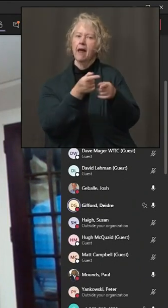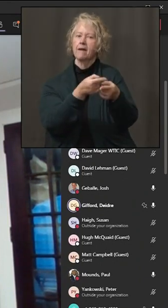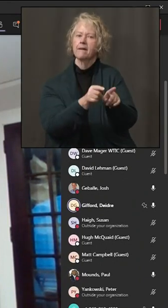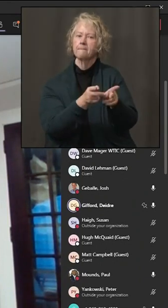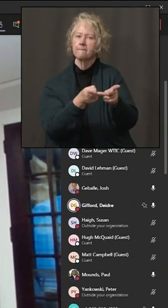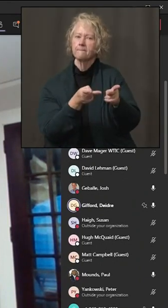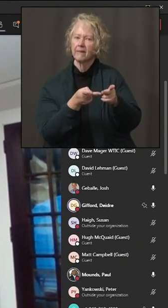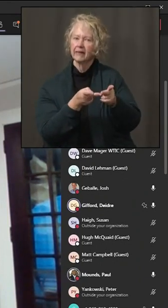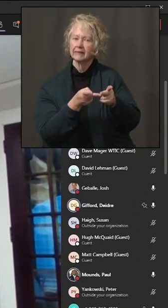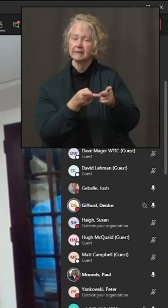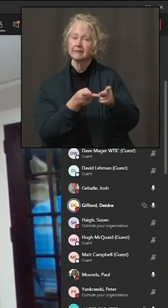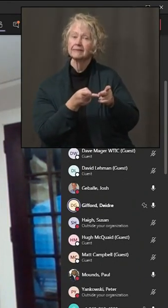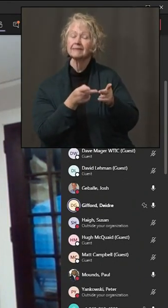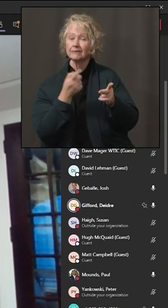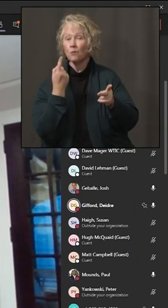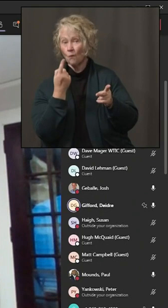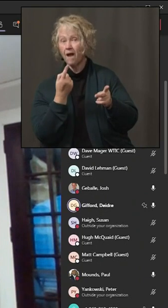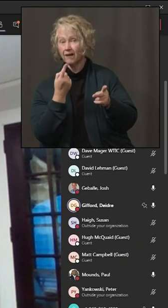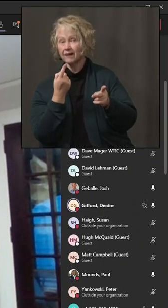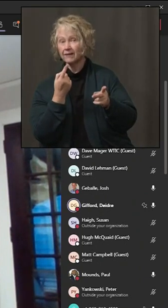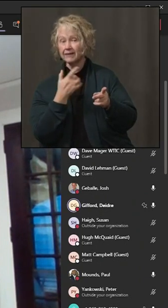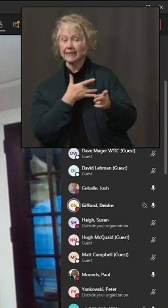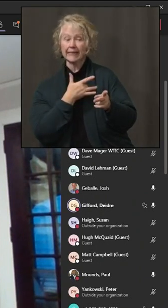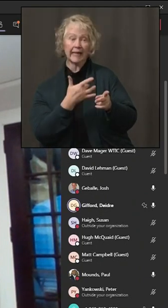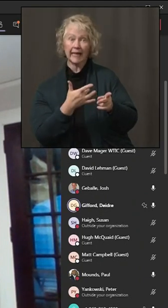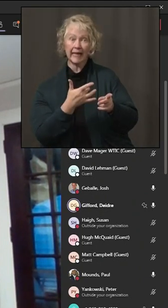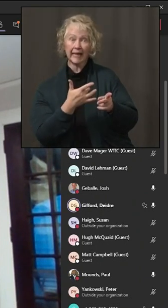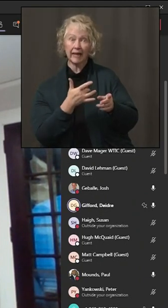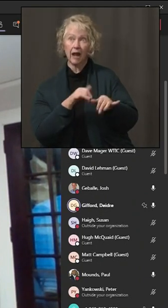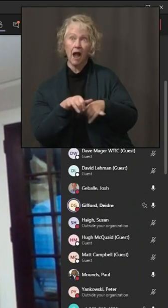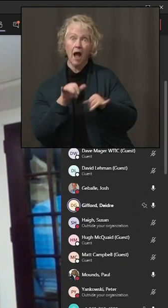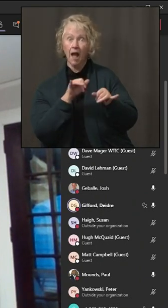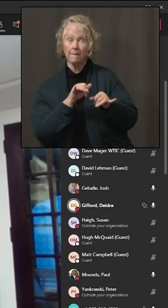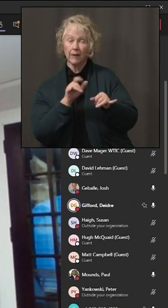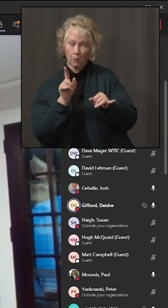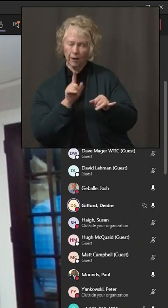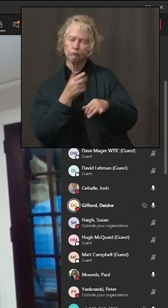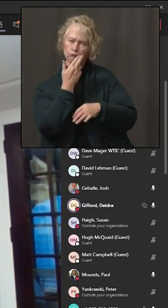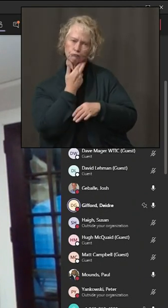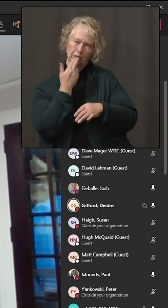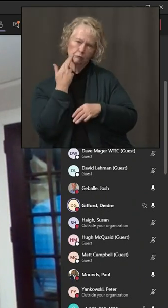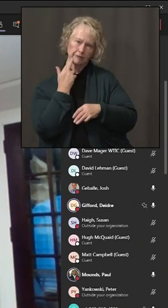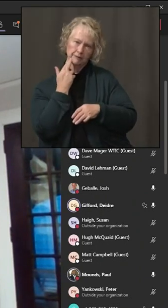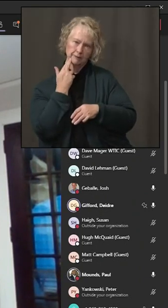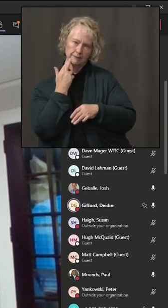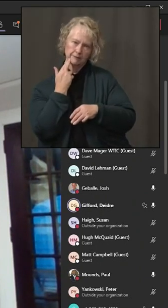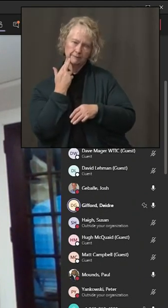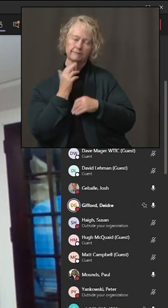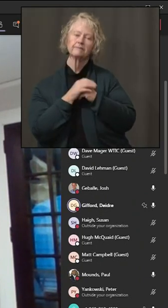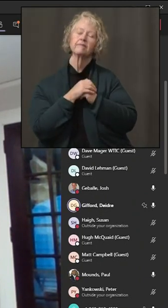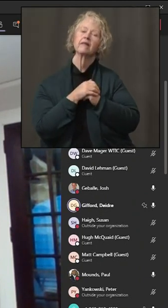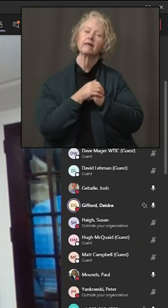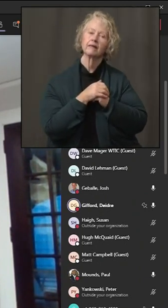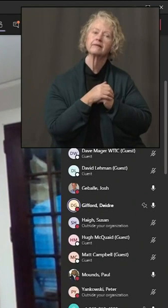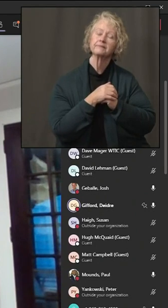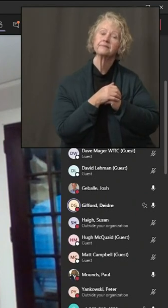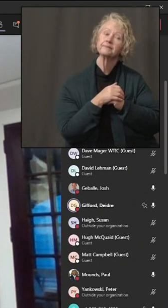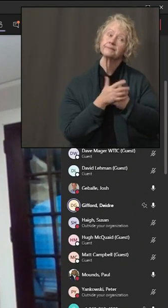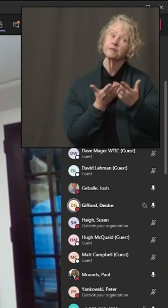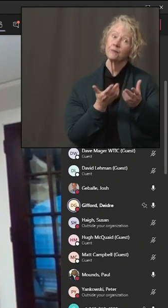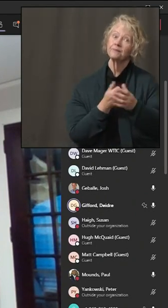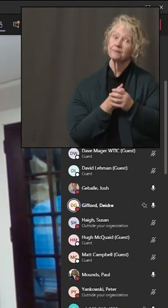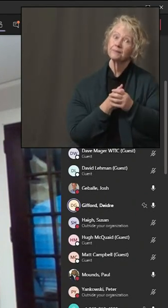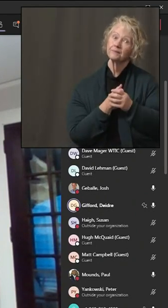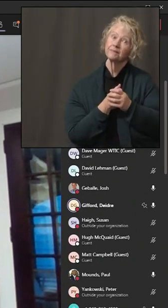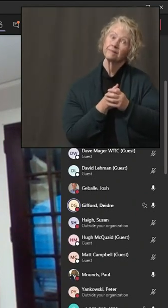And restaurants is one of the more common places where we've seen outbreaks related. So,